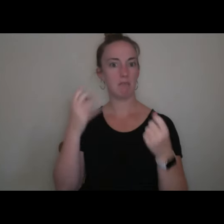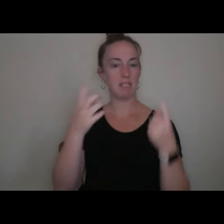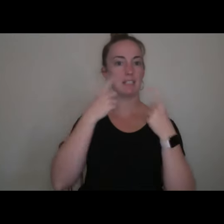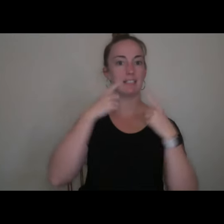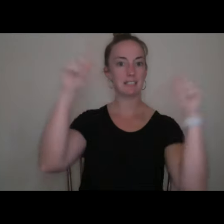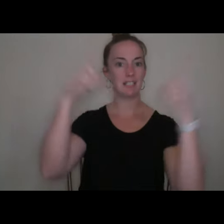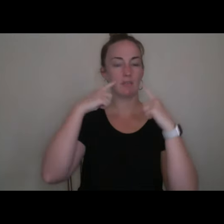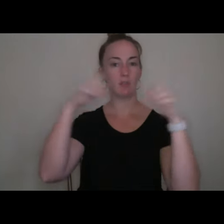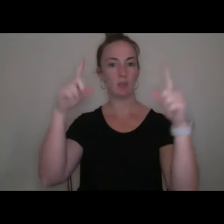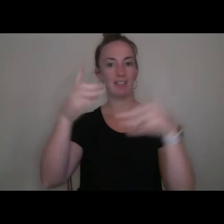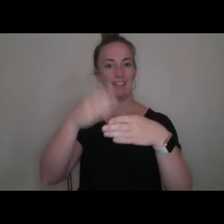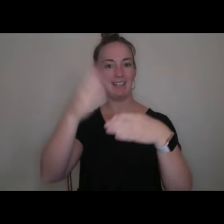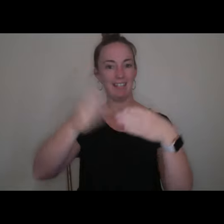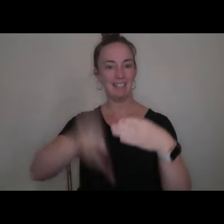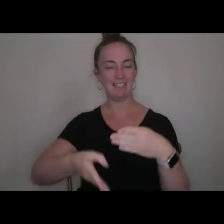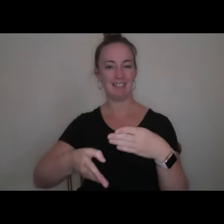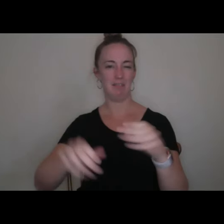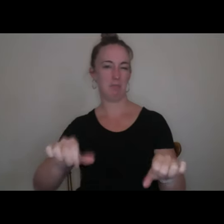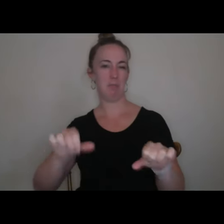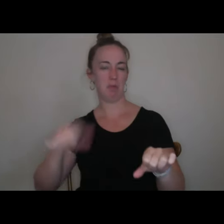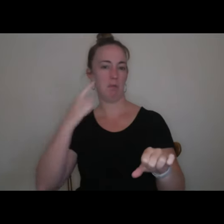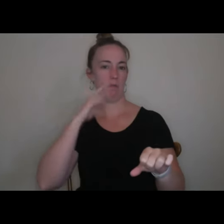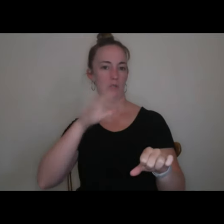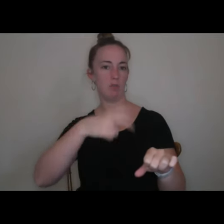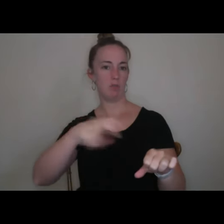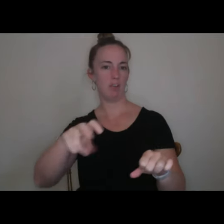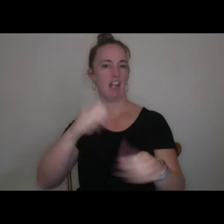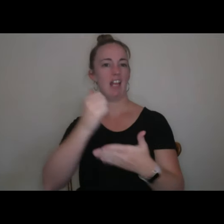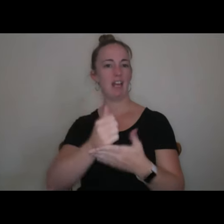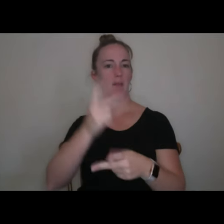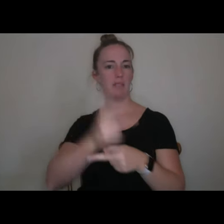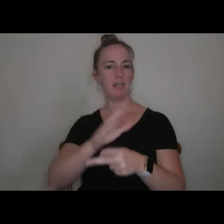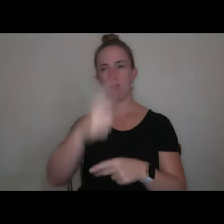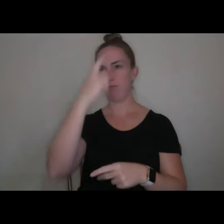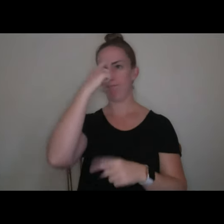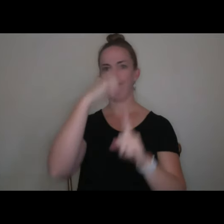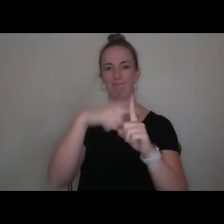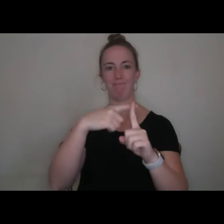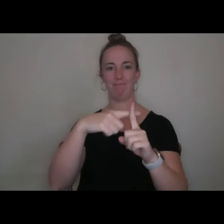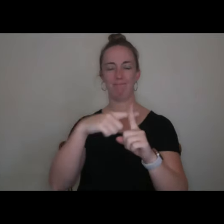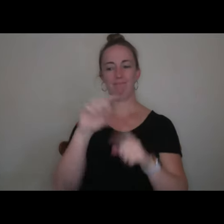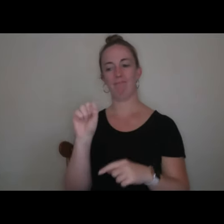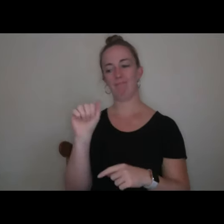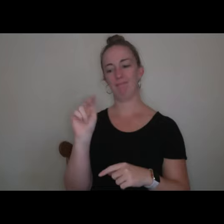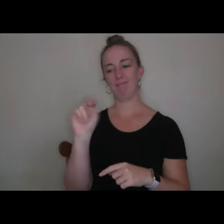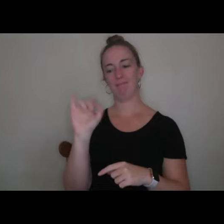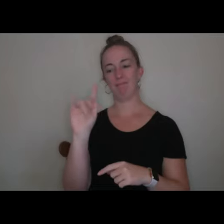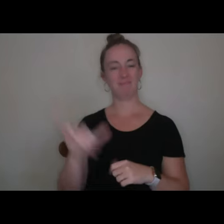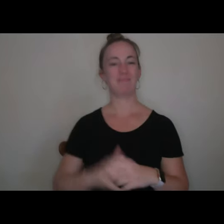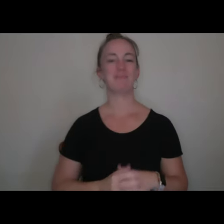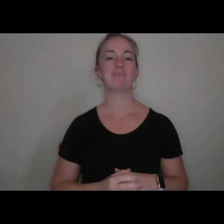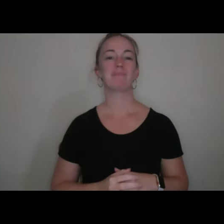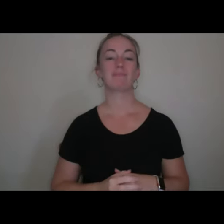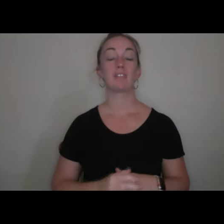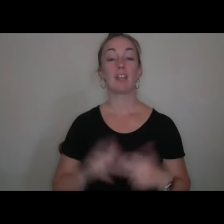ends to this journey, will help you keep your sanity along the way. The third thing I want to tell you is a